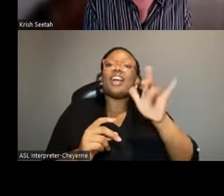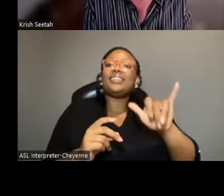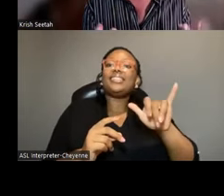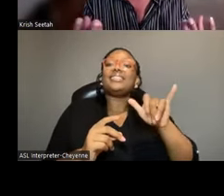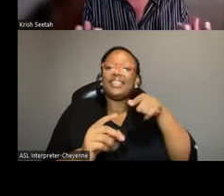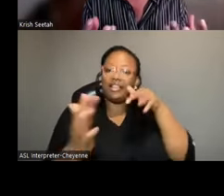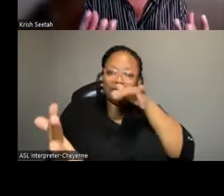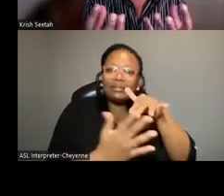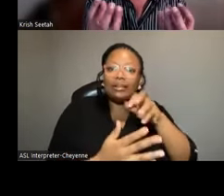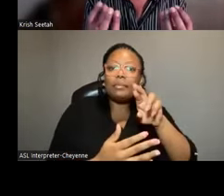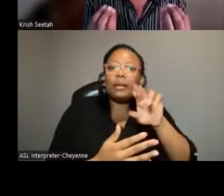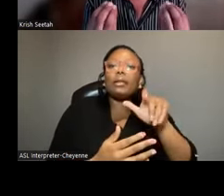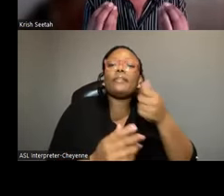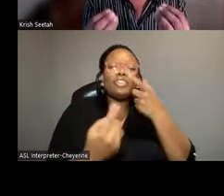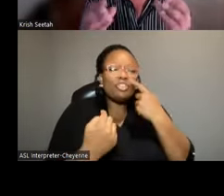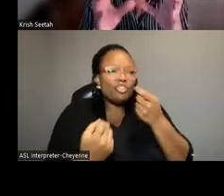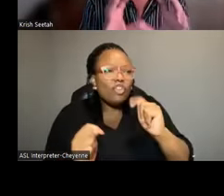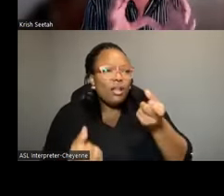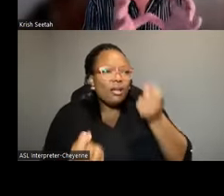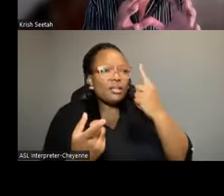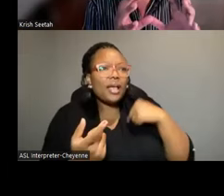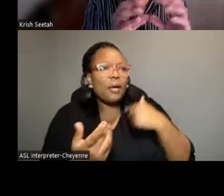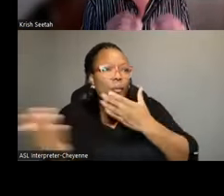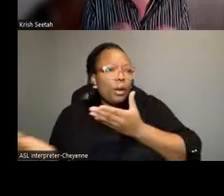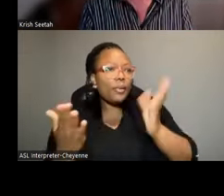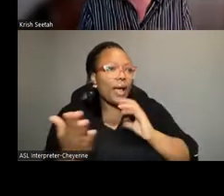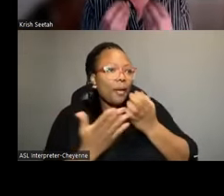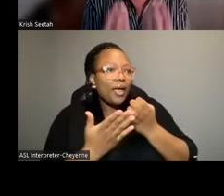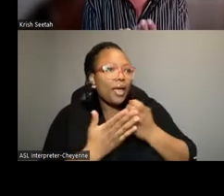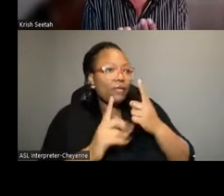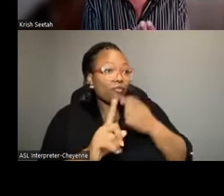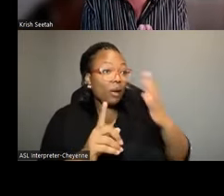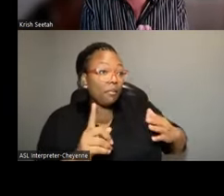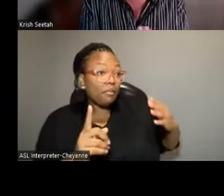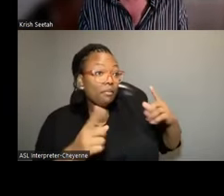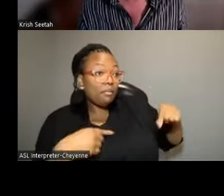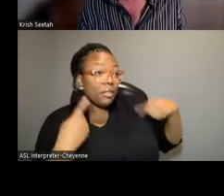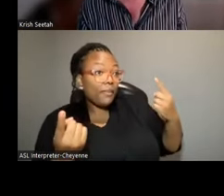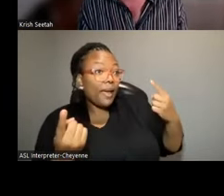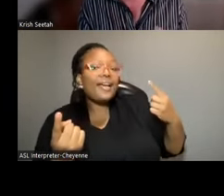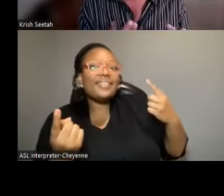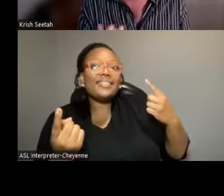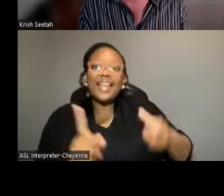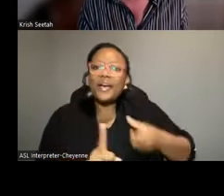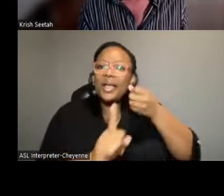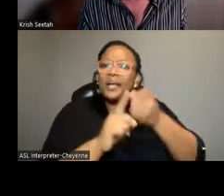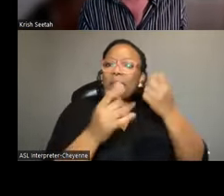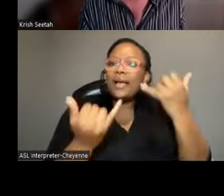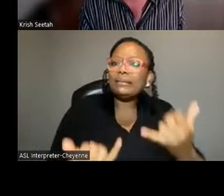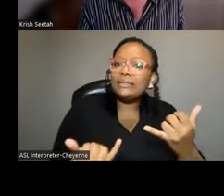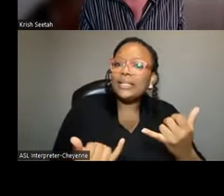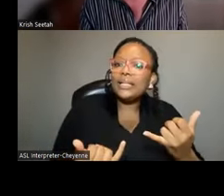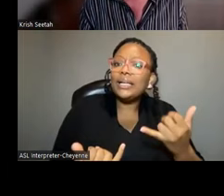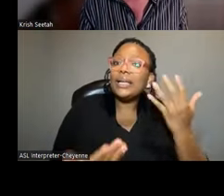basically to try to understand how we're going to bring our evidence from the past to bear on the present day. And it maybe